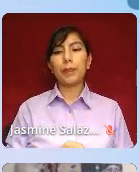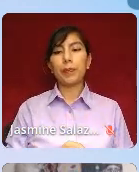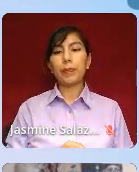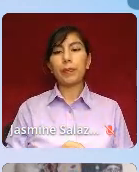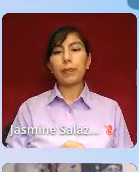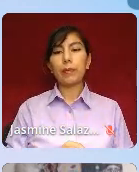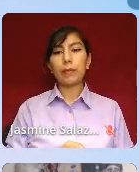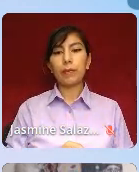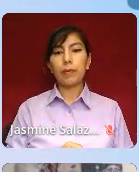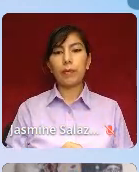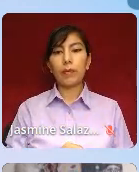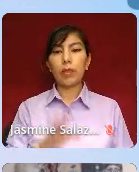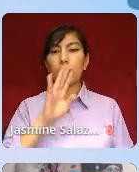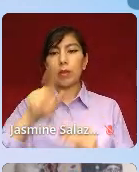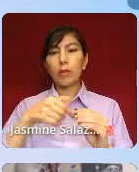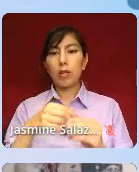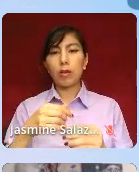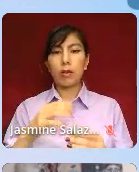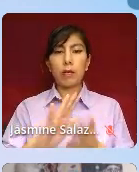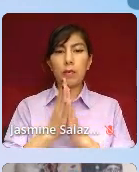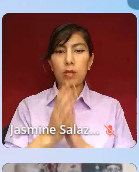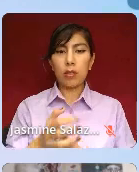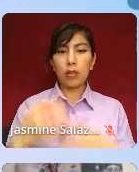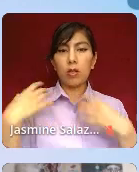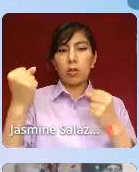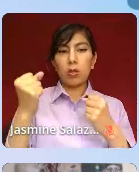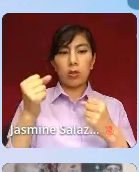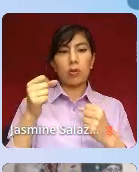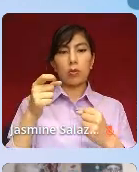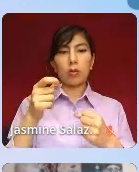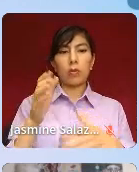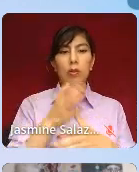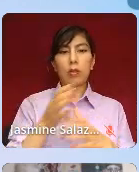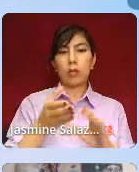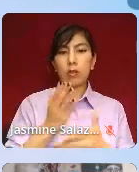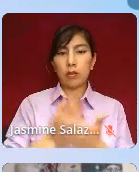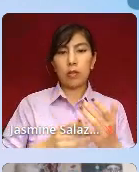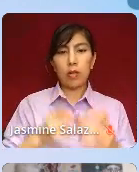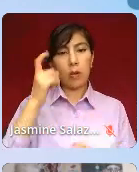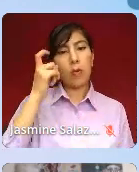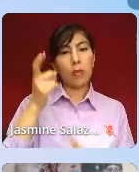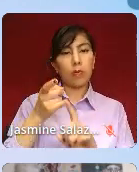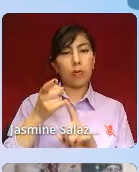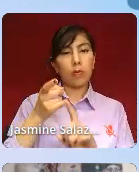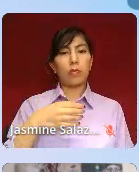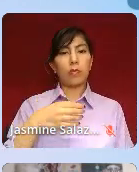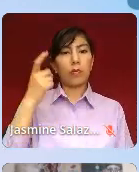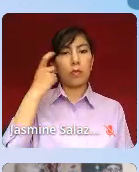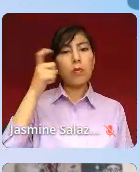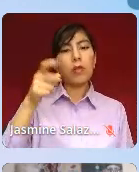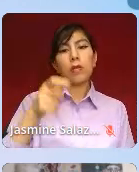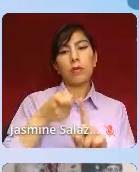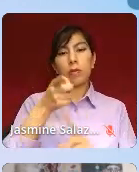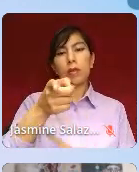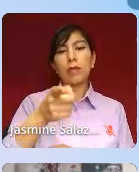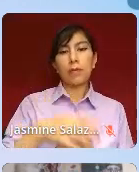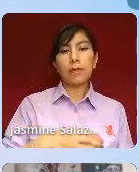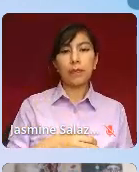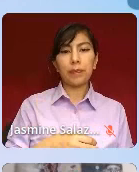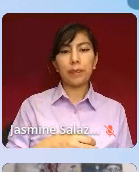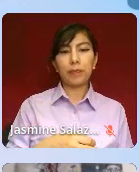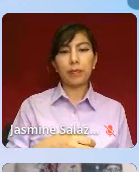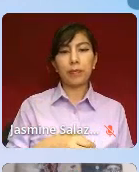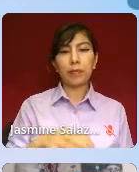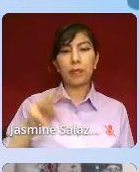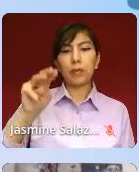Speaking of being strong, I want to share some wisdom from Yolo Achille from BEAM, who I heard the term martyr nurturing from, which gave me